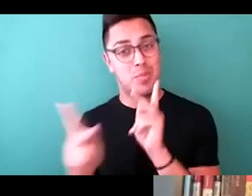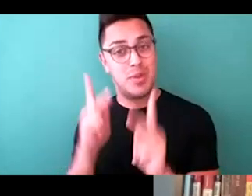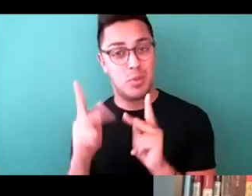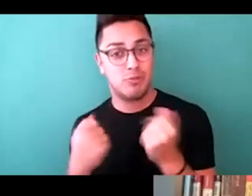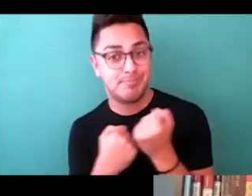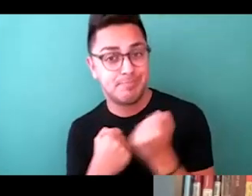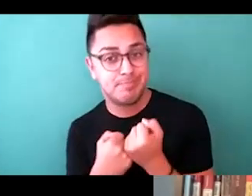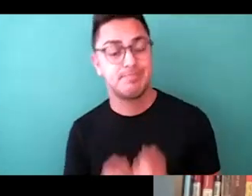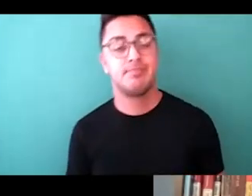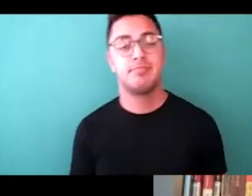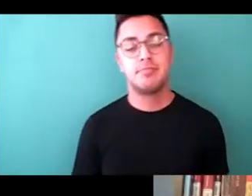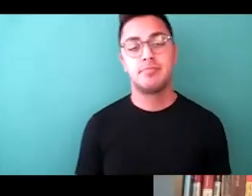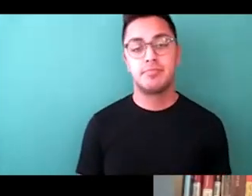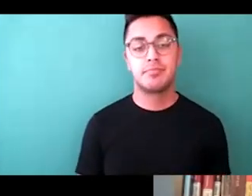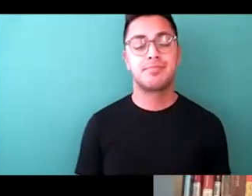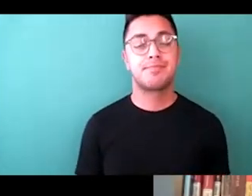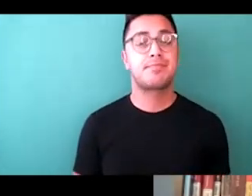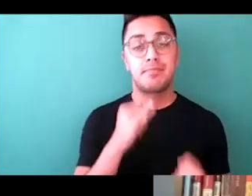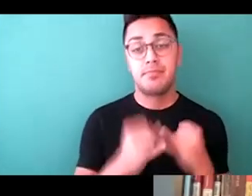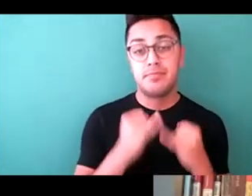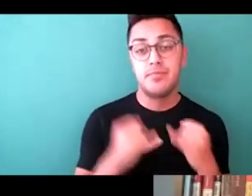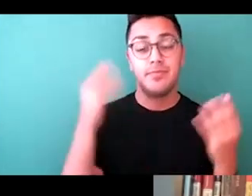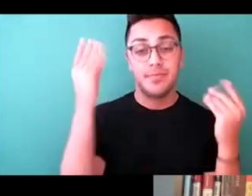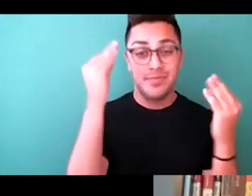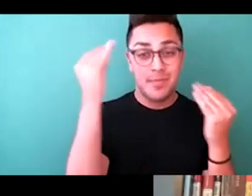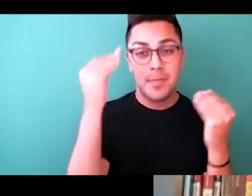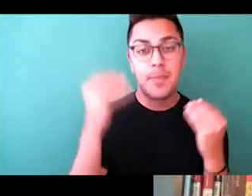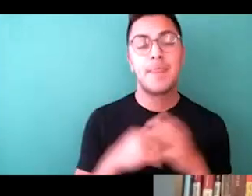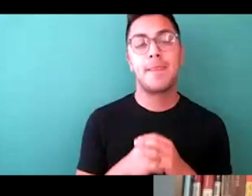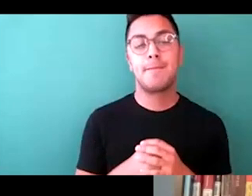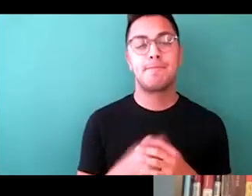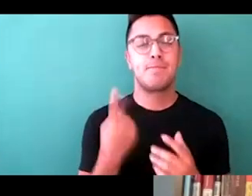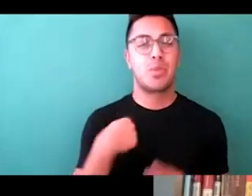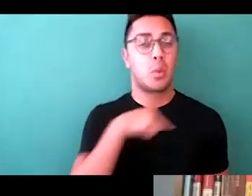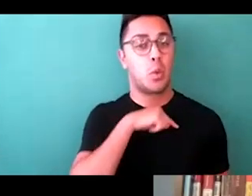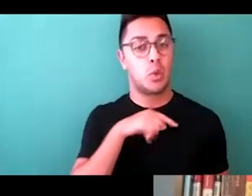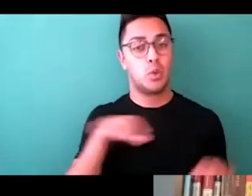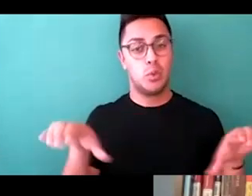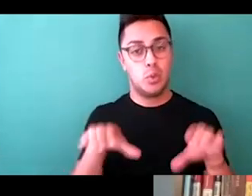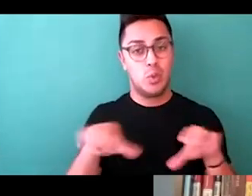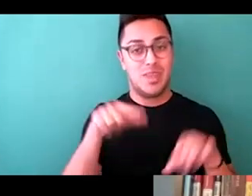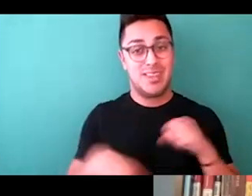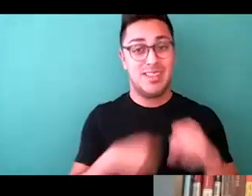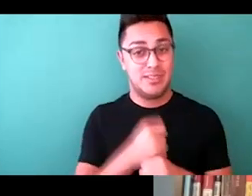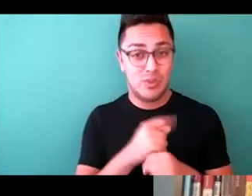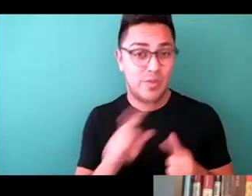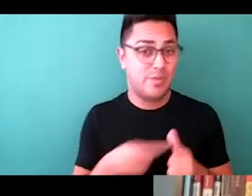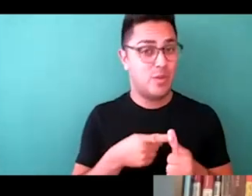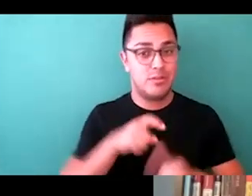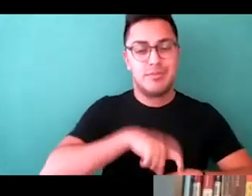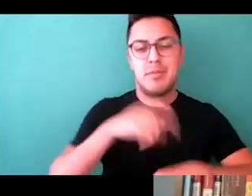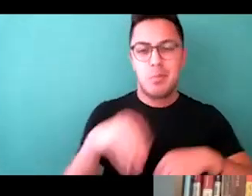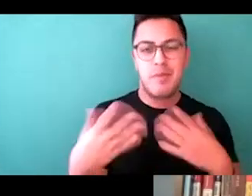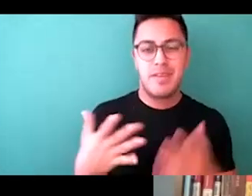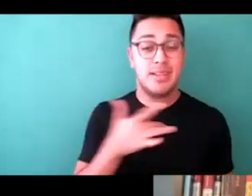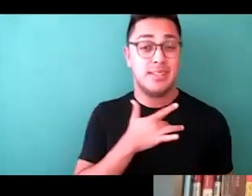And then finally, thinking about something that we're doing this year for the first time is providing a sensory